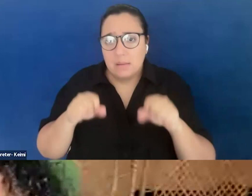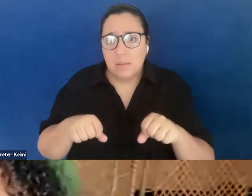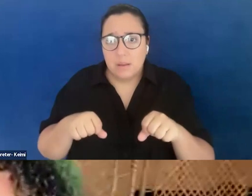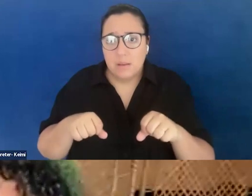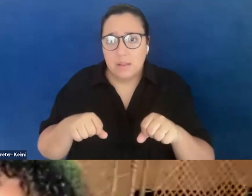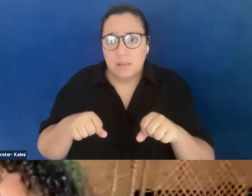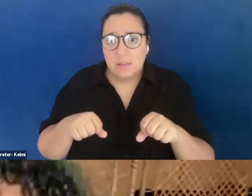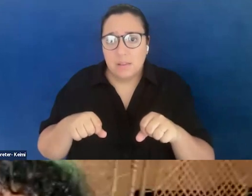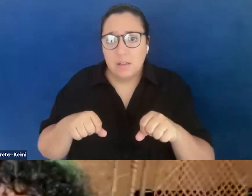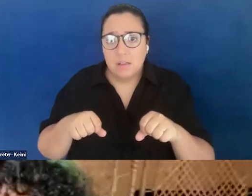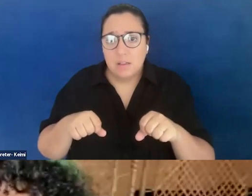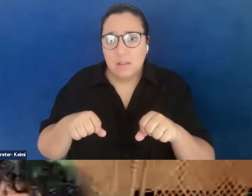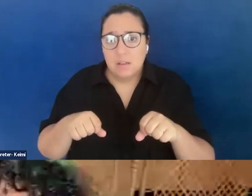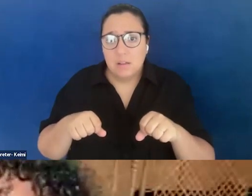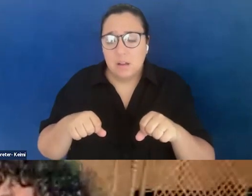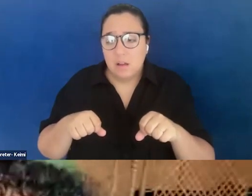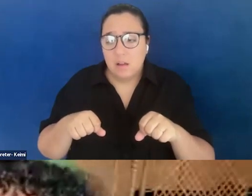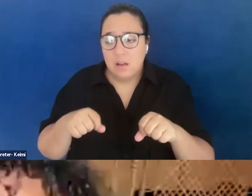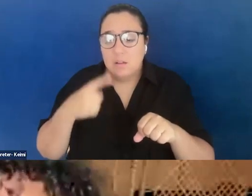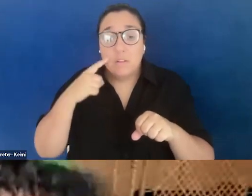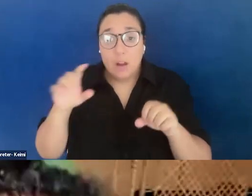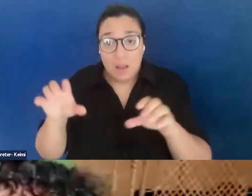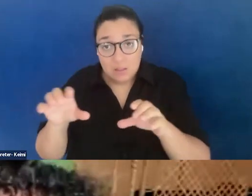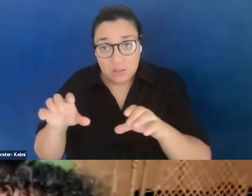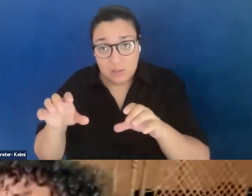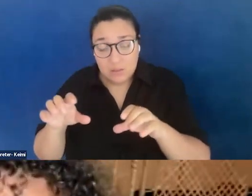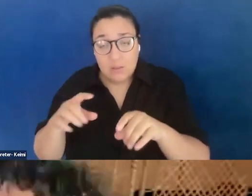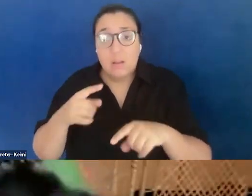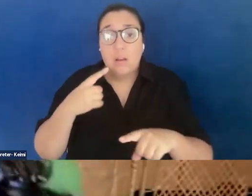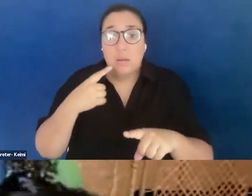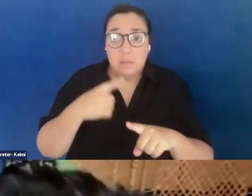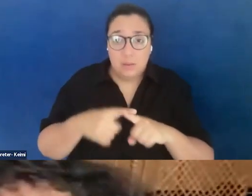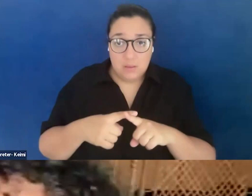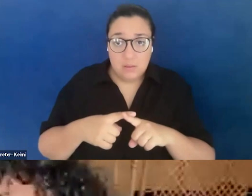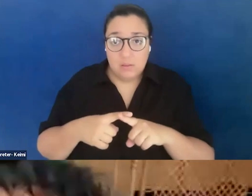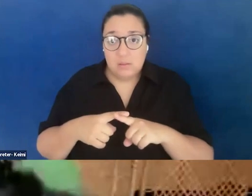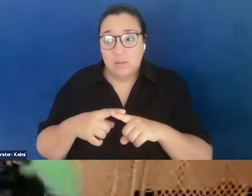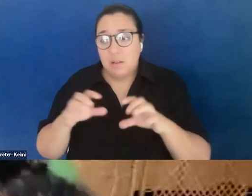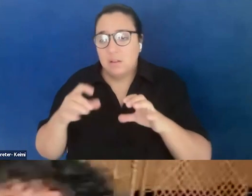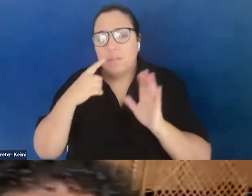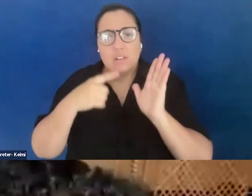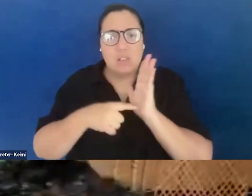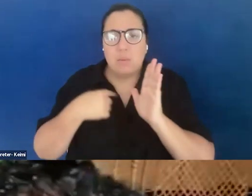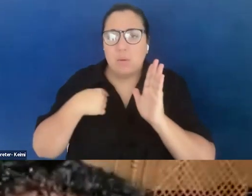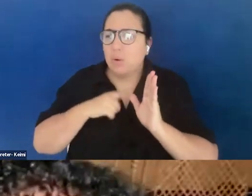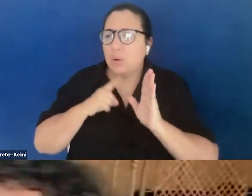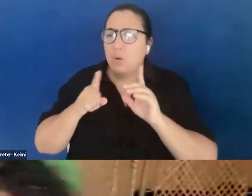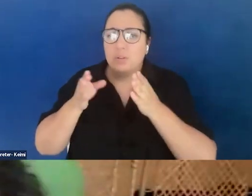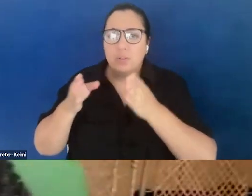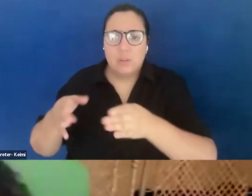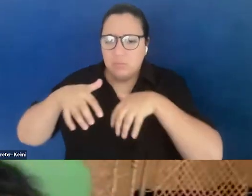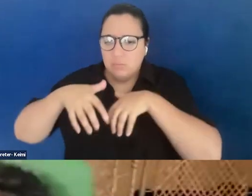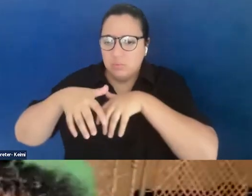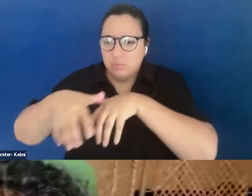of action, right? In addition to the action that we know when we go to the streets, we're writing letters, we're doing, right? Like